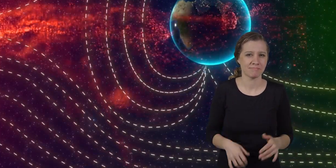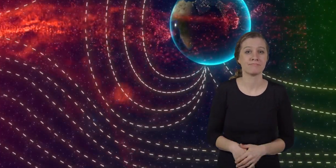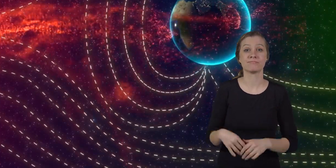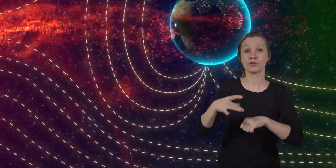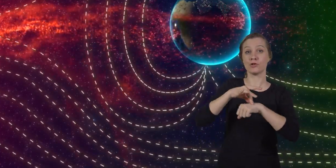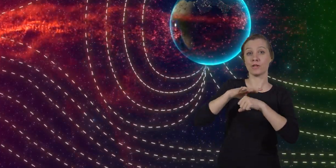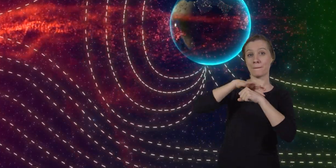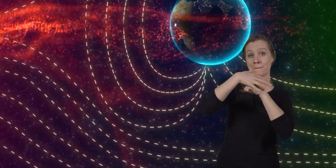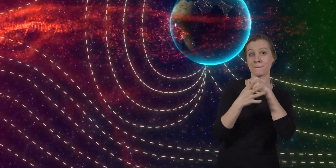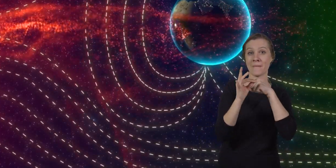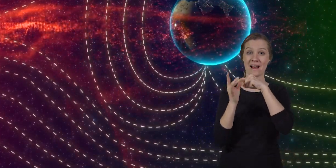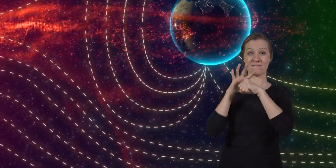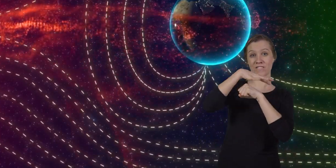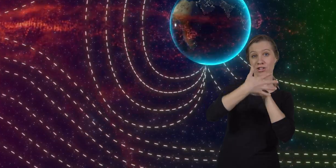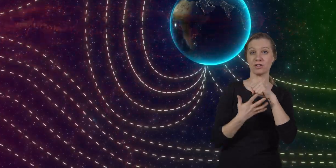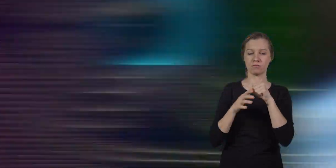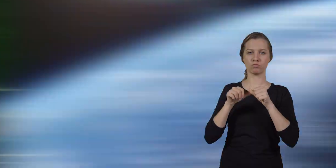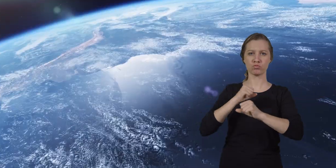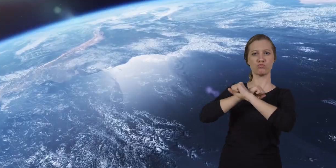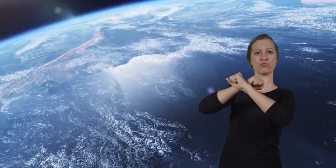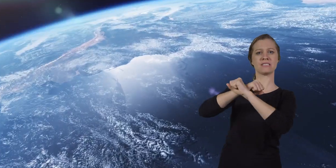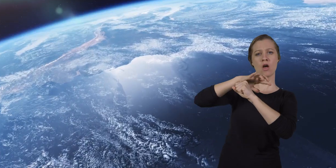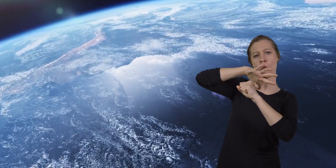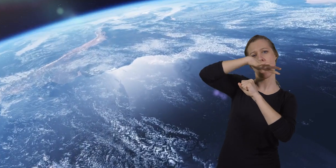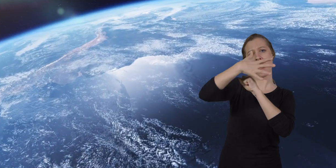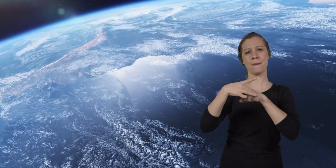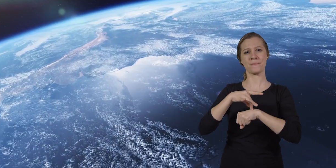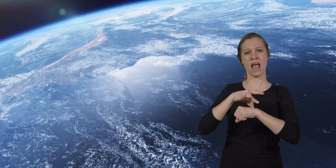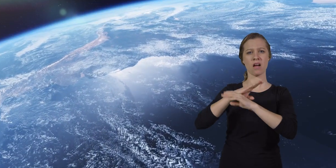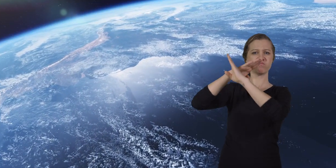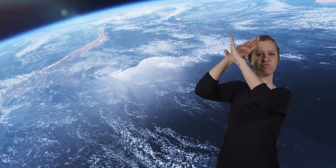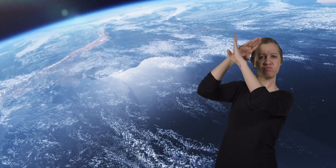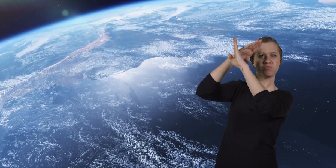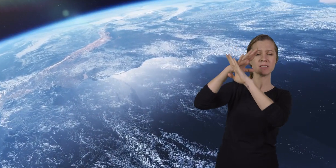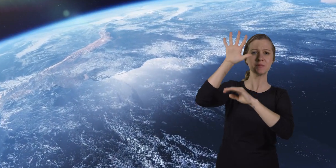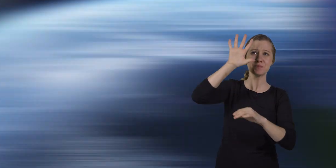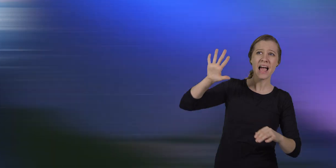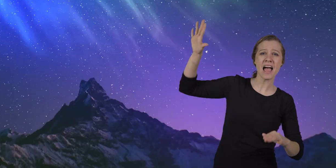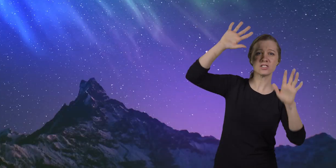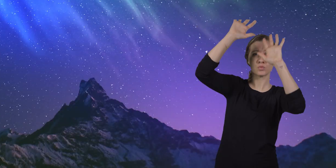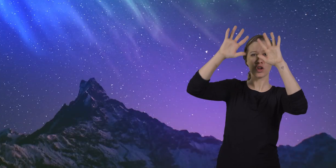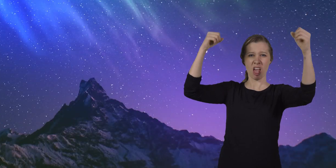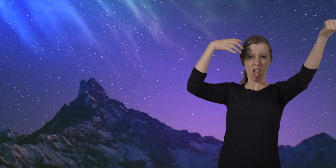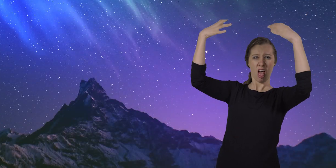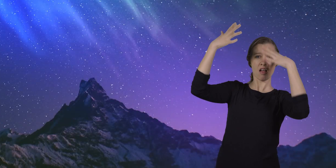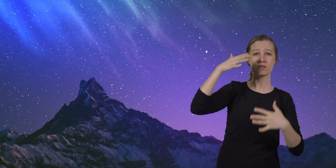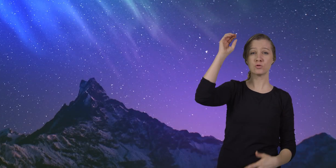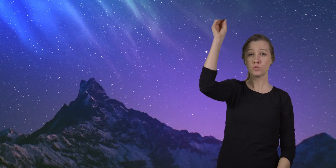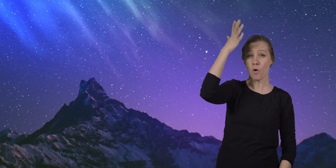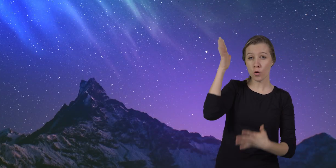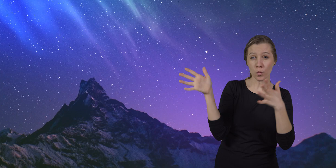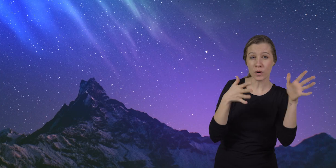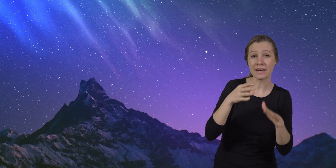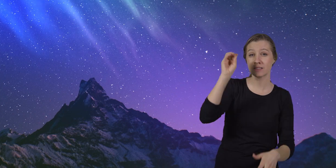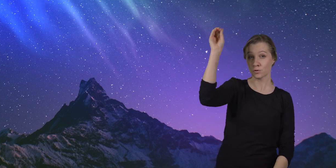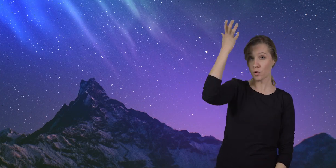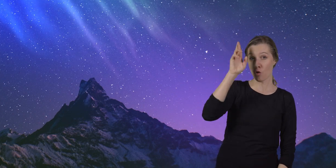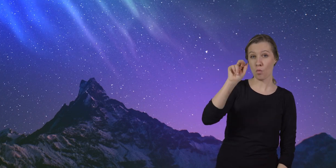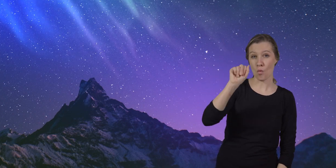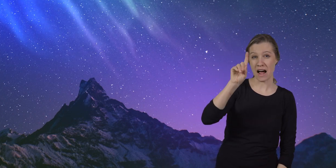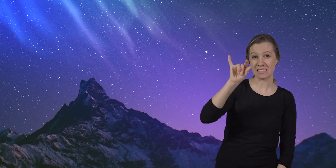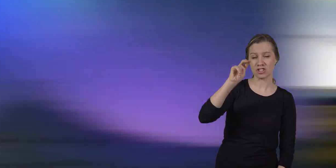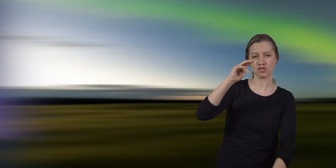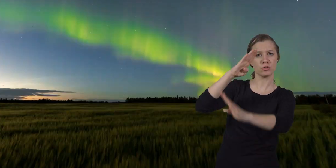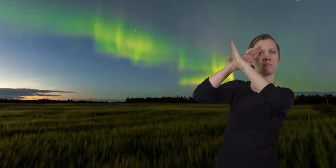shield of protection around the planet that blocks harmful space weather like solar wind and solar radiation without this